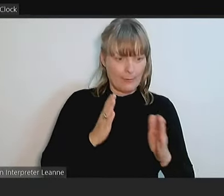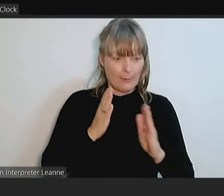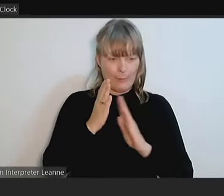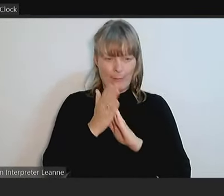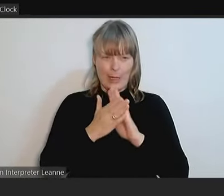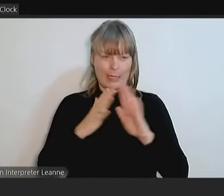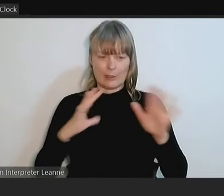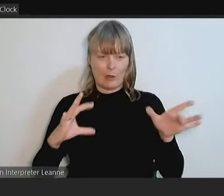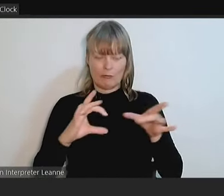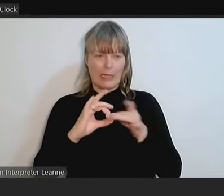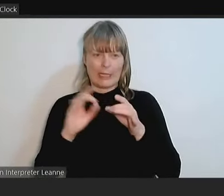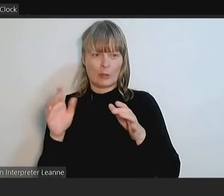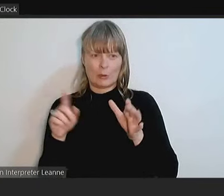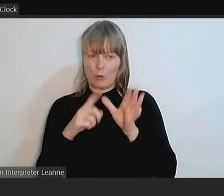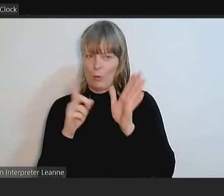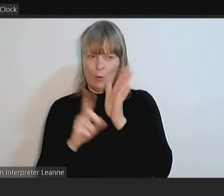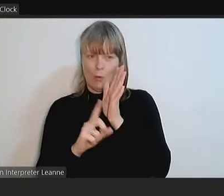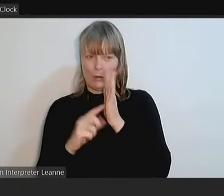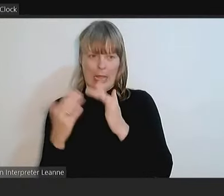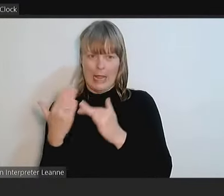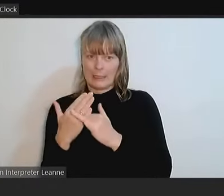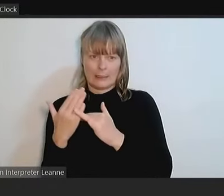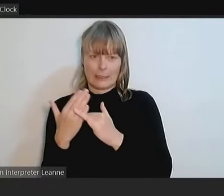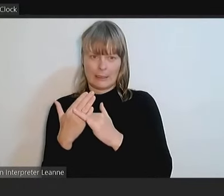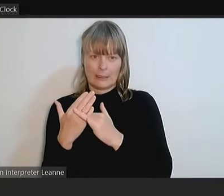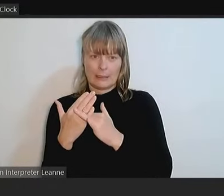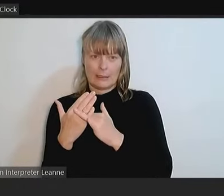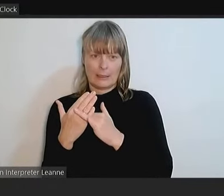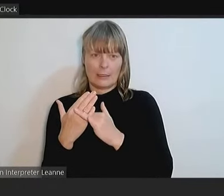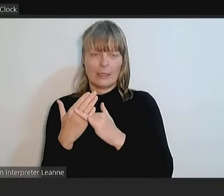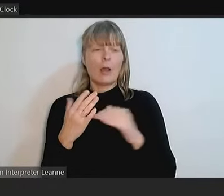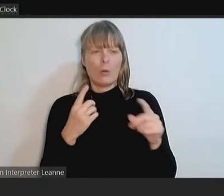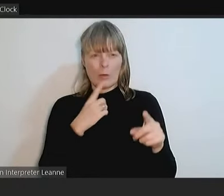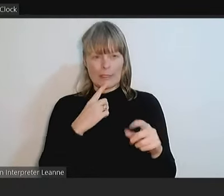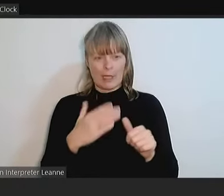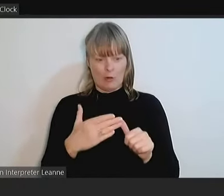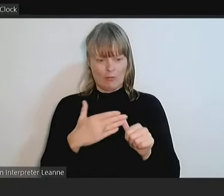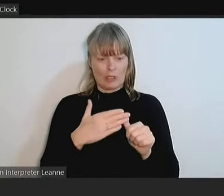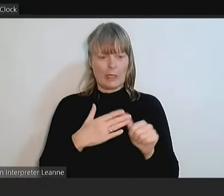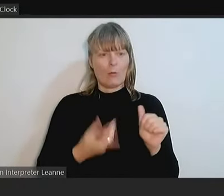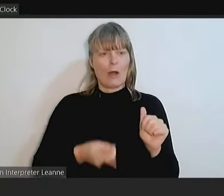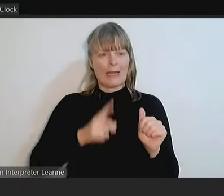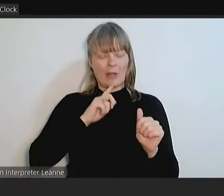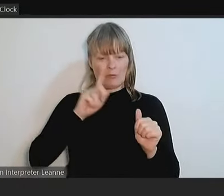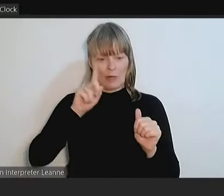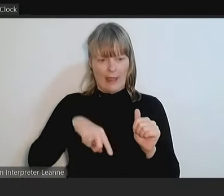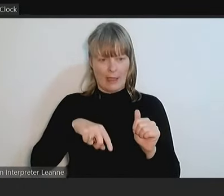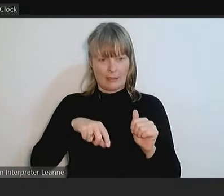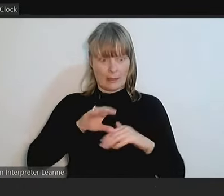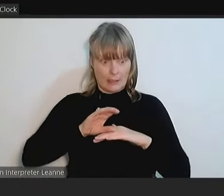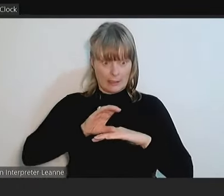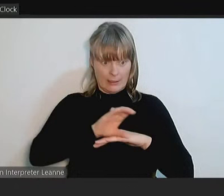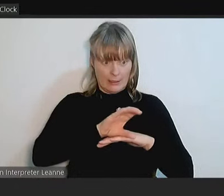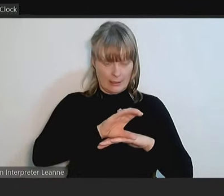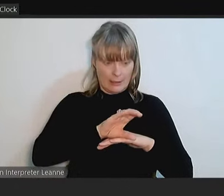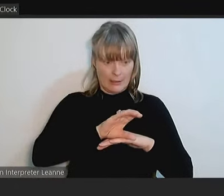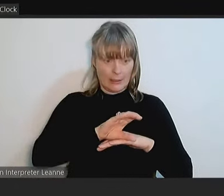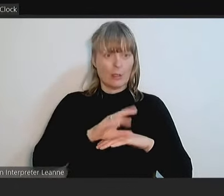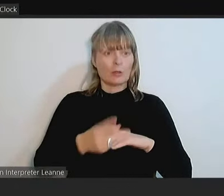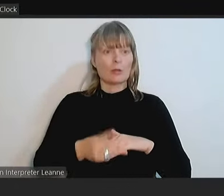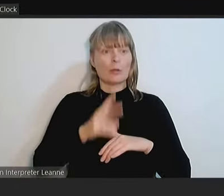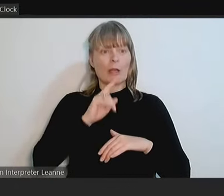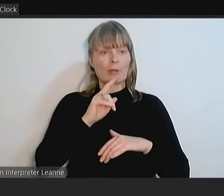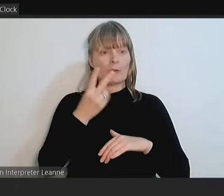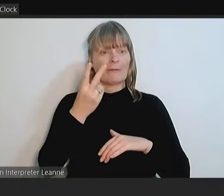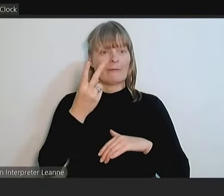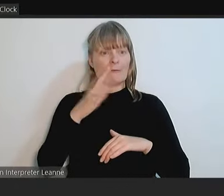administrative we said put not just the $100,000 in originally but the $250,000 in 2425 to